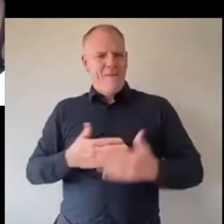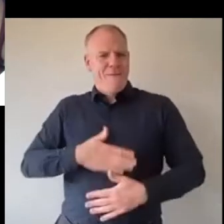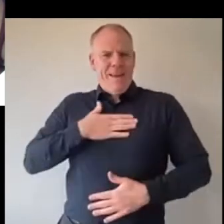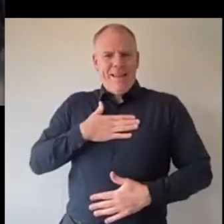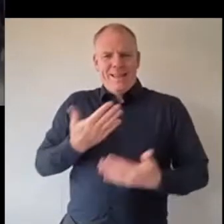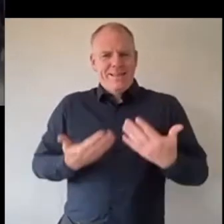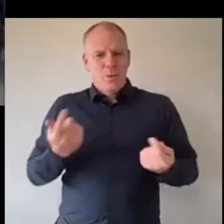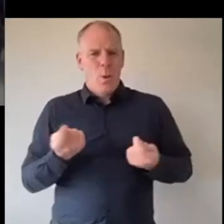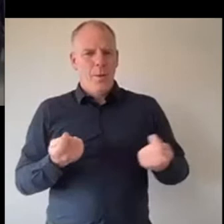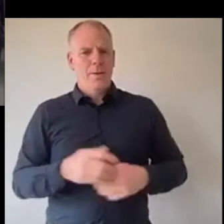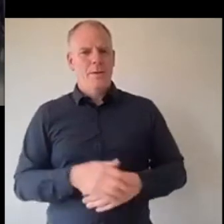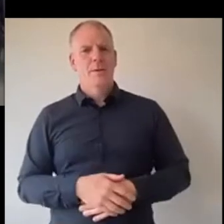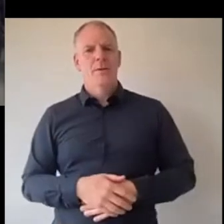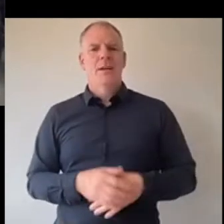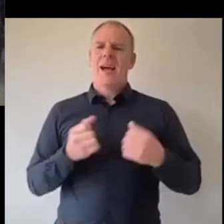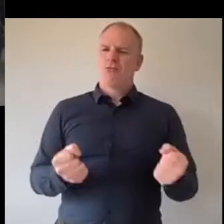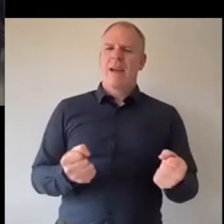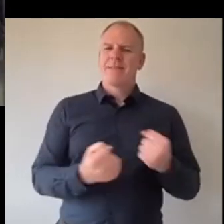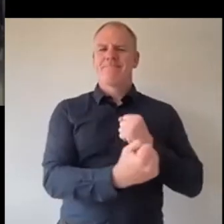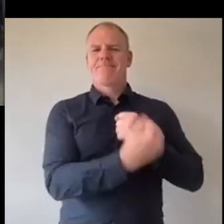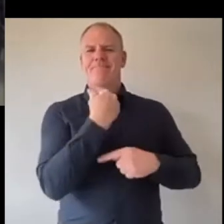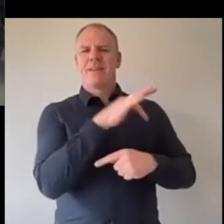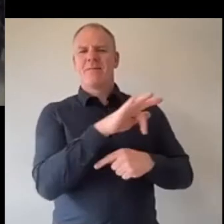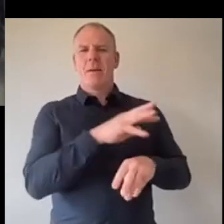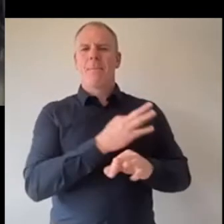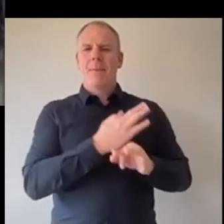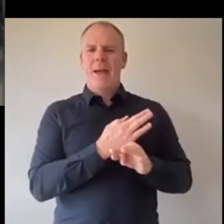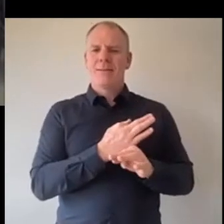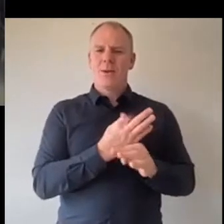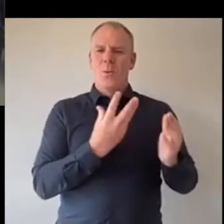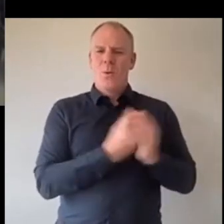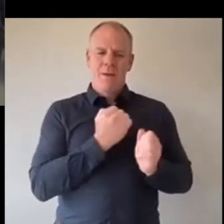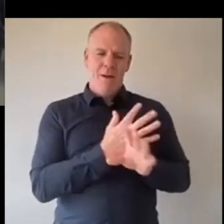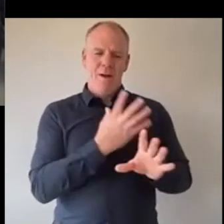I got my strength from my parents um being beside me all the time gone